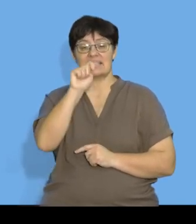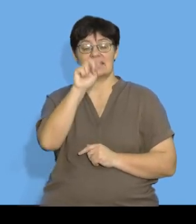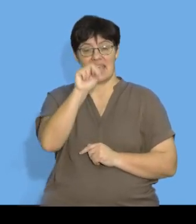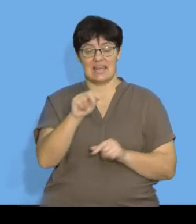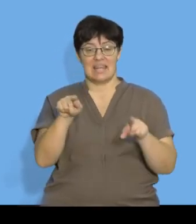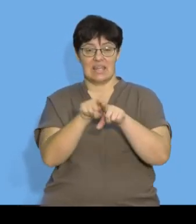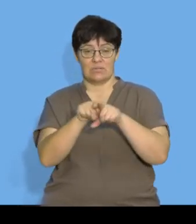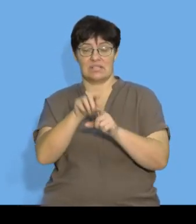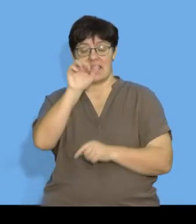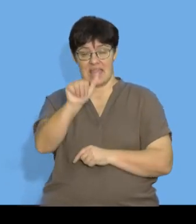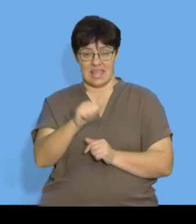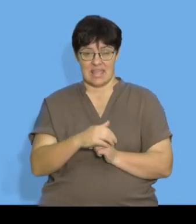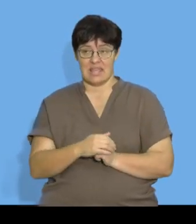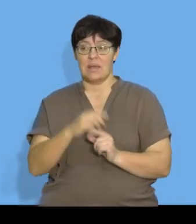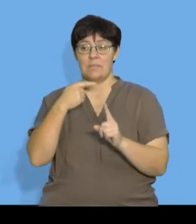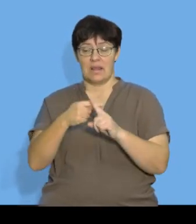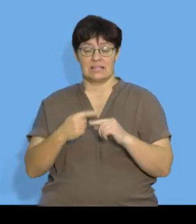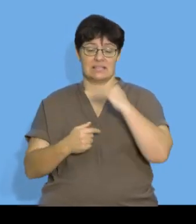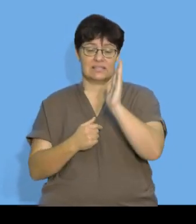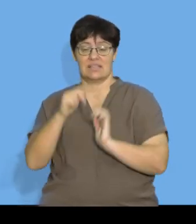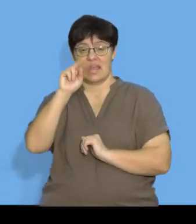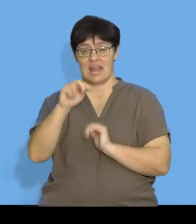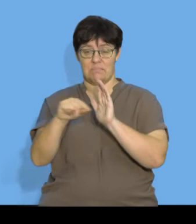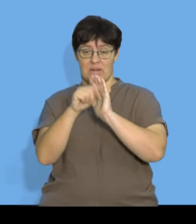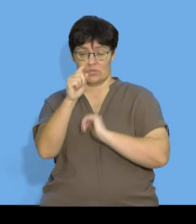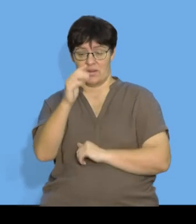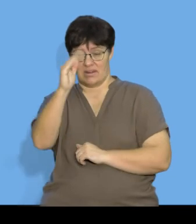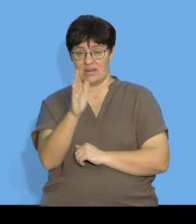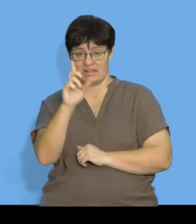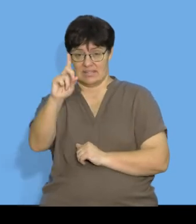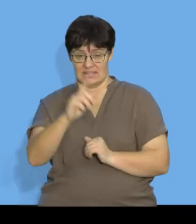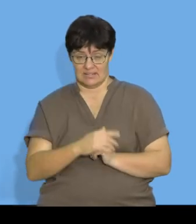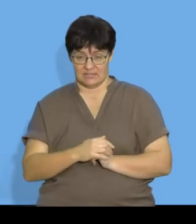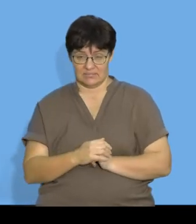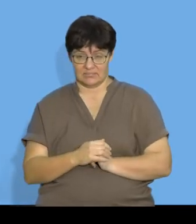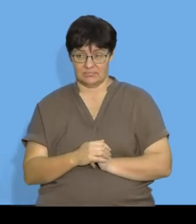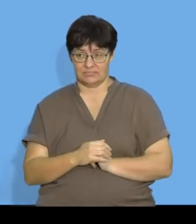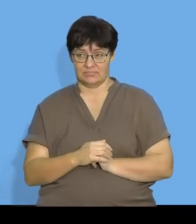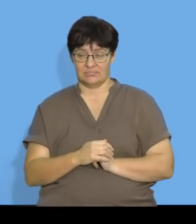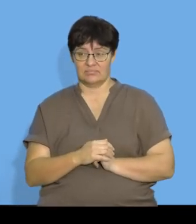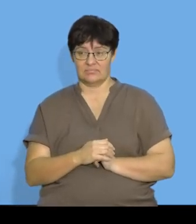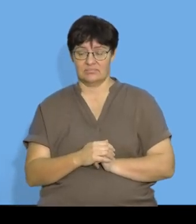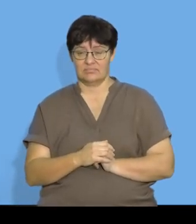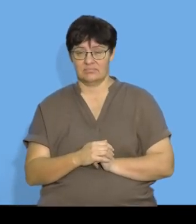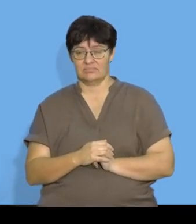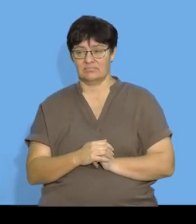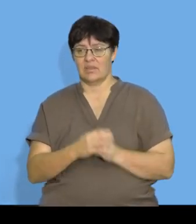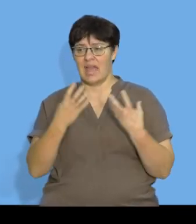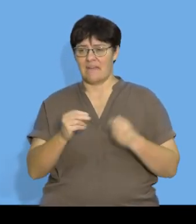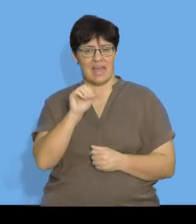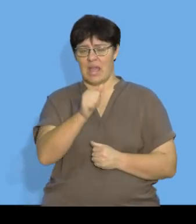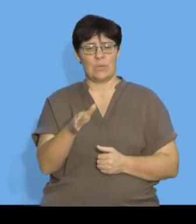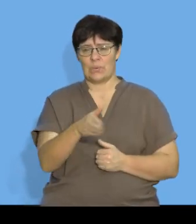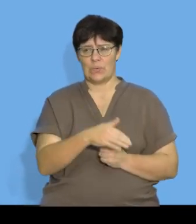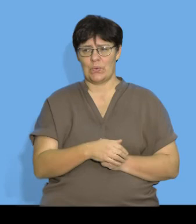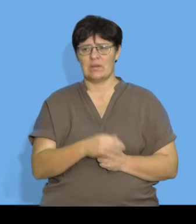plus n minus 1 d but I don't have a a is still in terms of